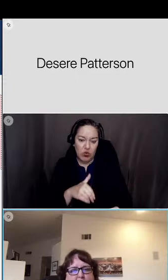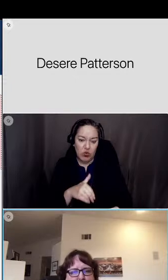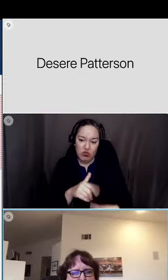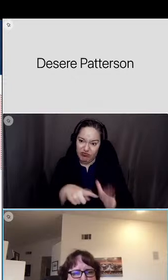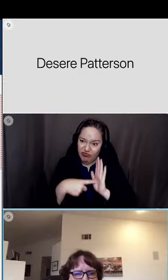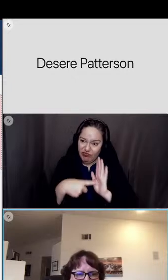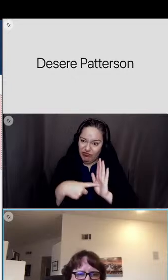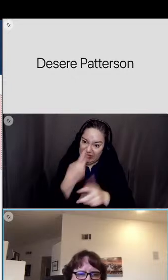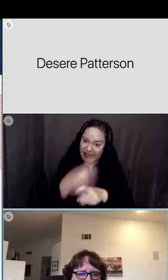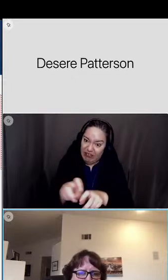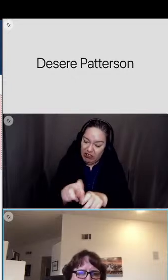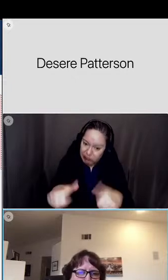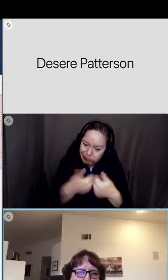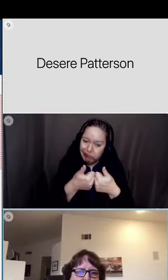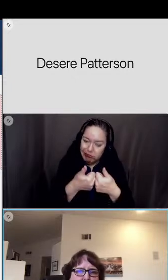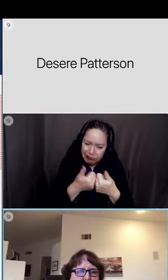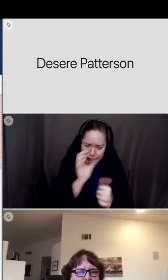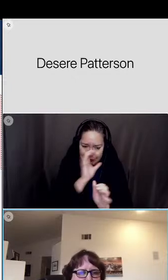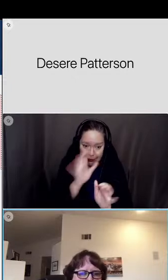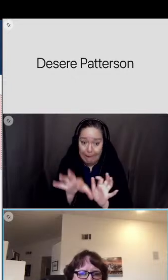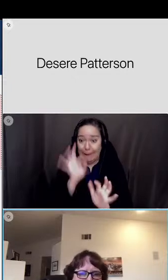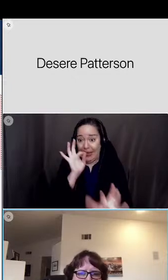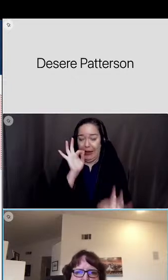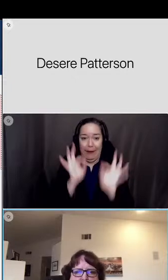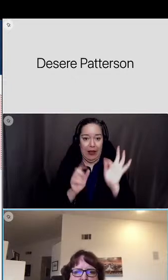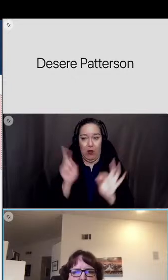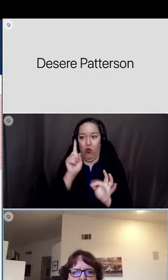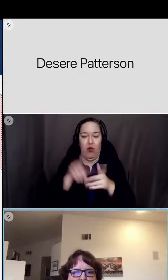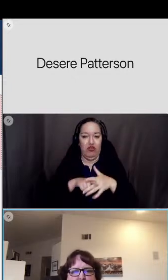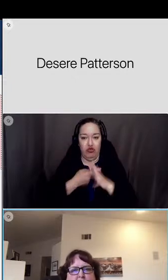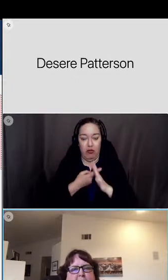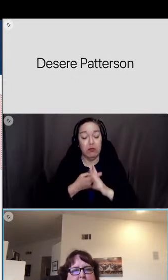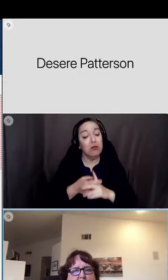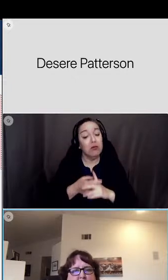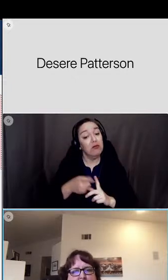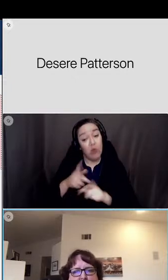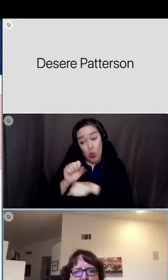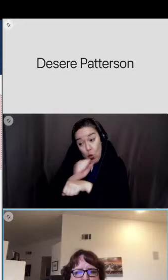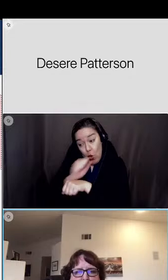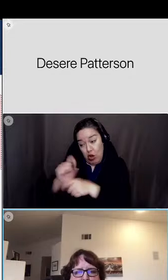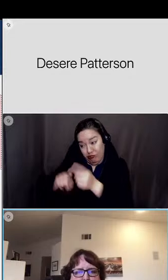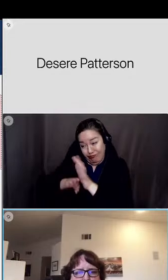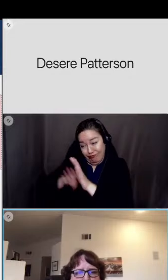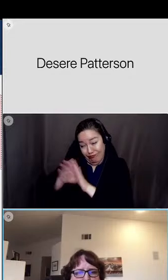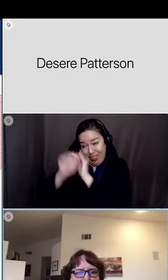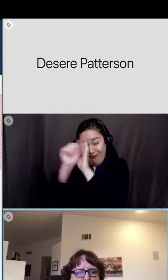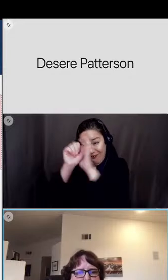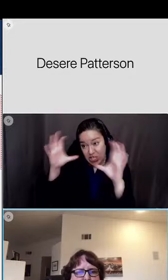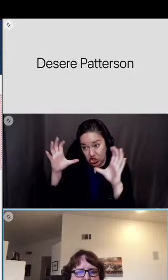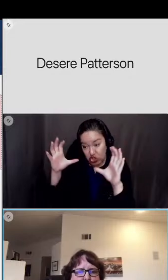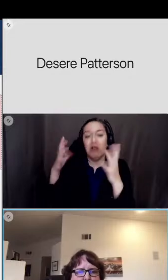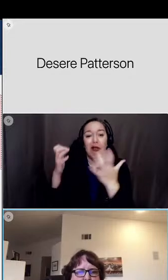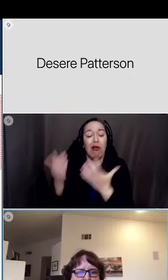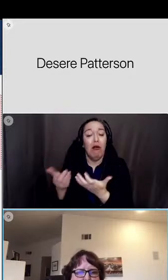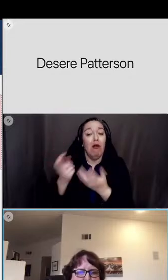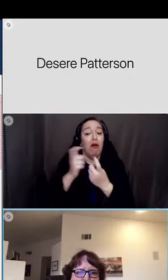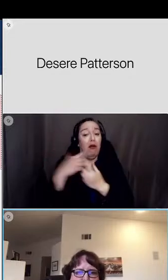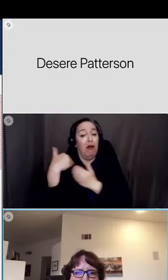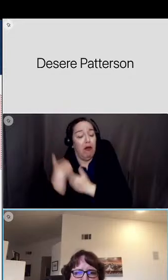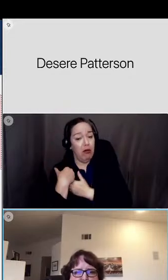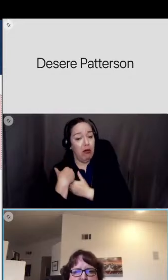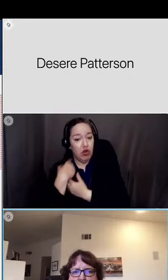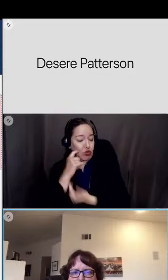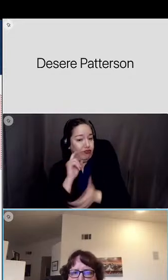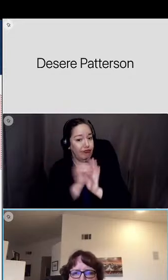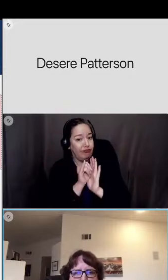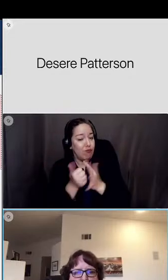pick where to start and so out of the work of the vision um we were tasked with identifying priority areas and so utilizing the